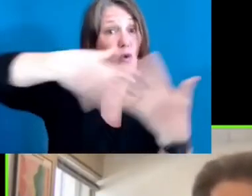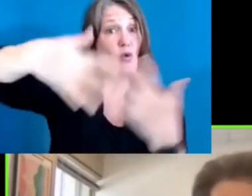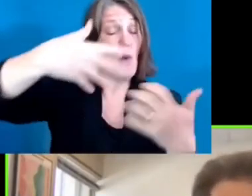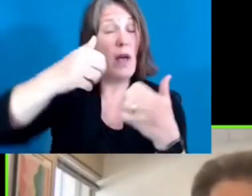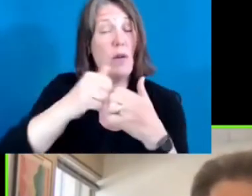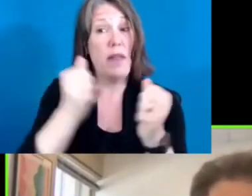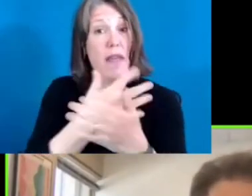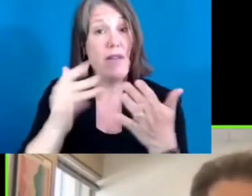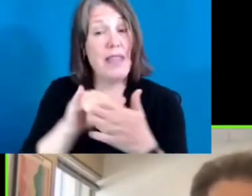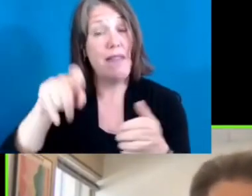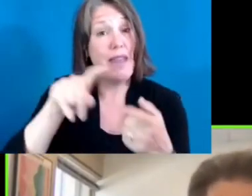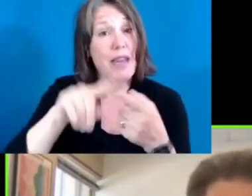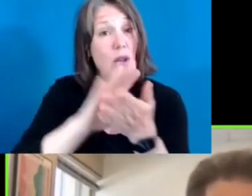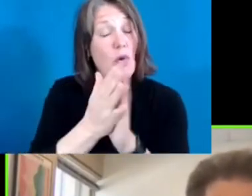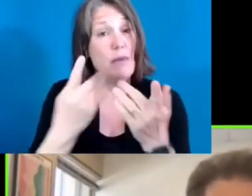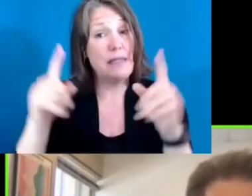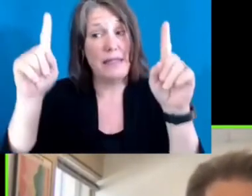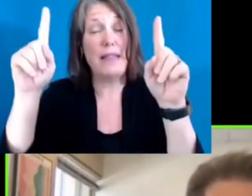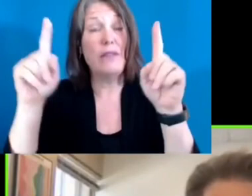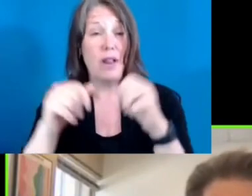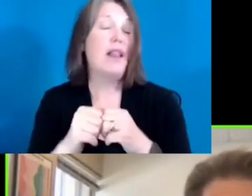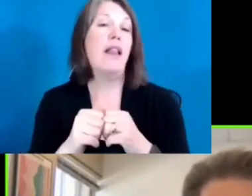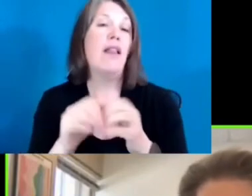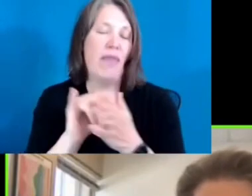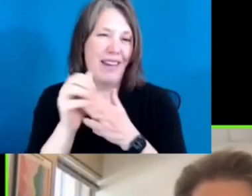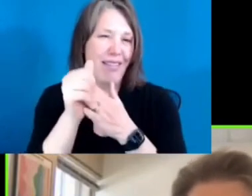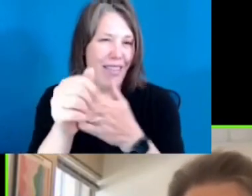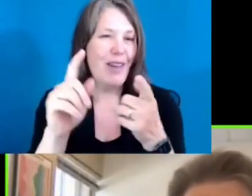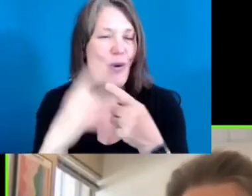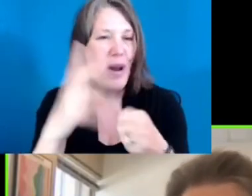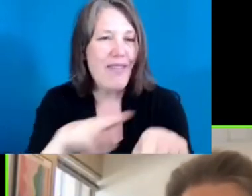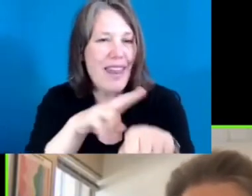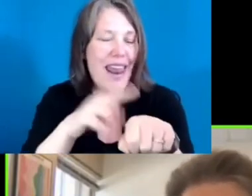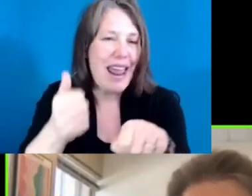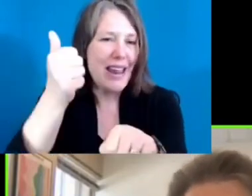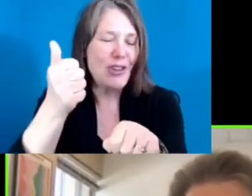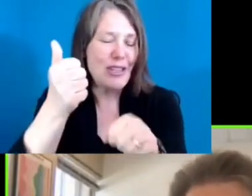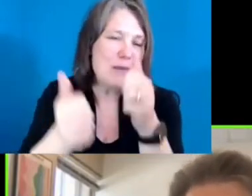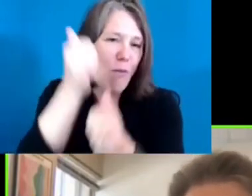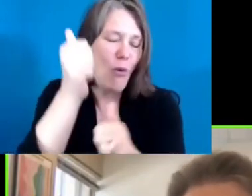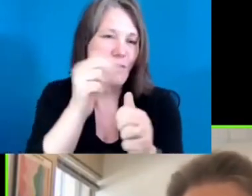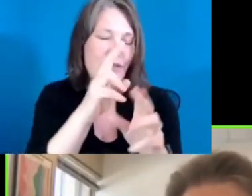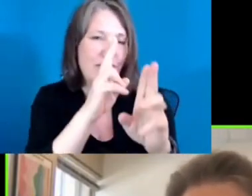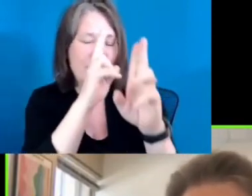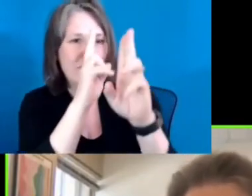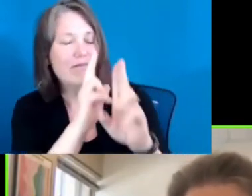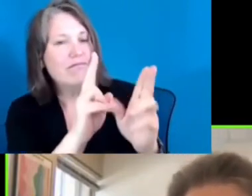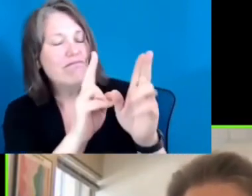the things they need to be successful has led to one of the nation's most honored and